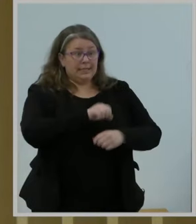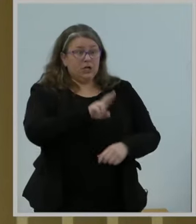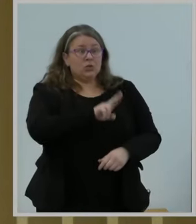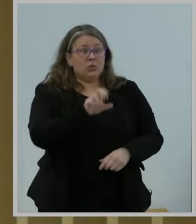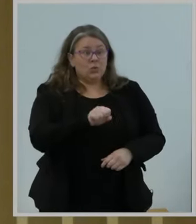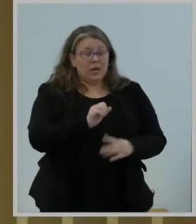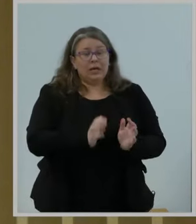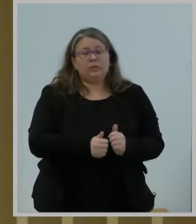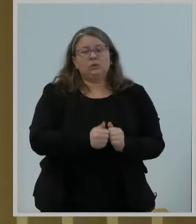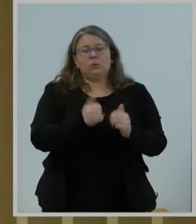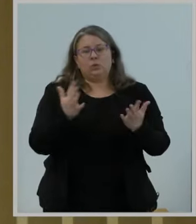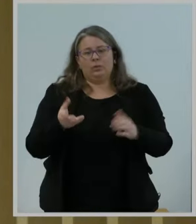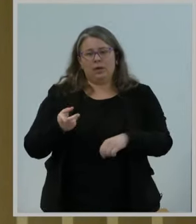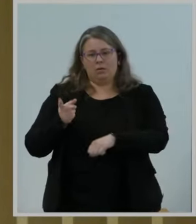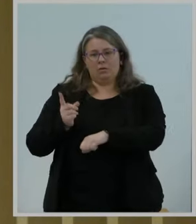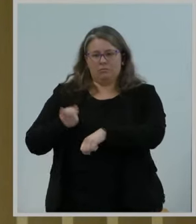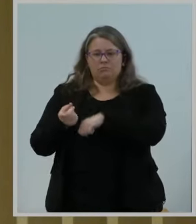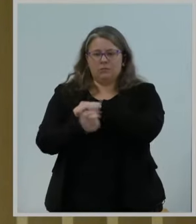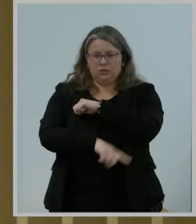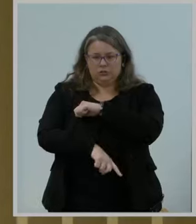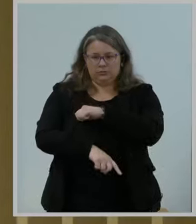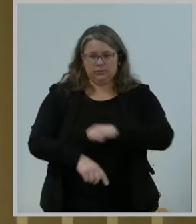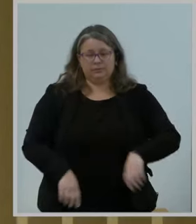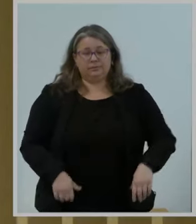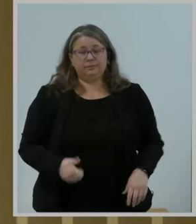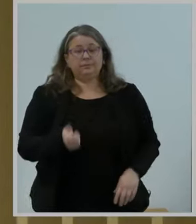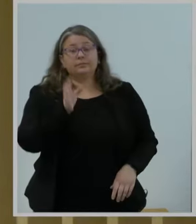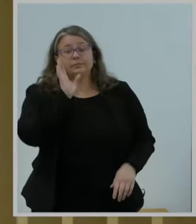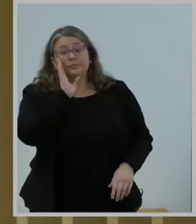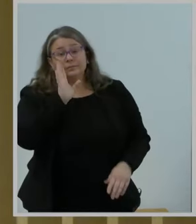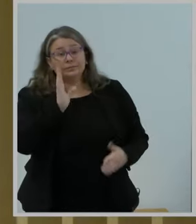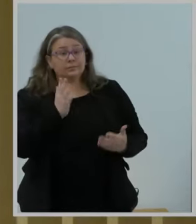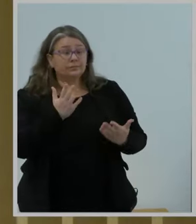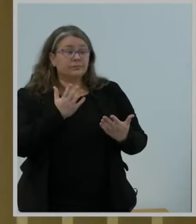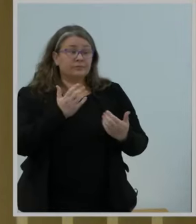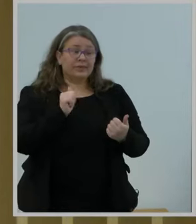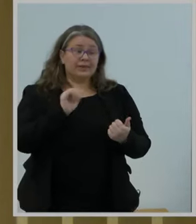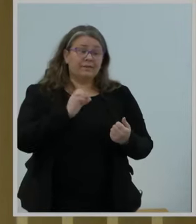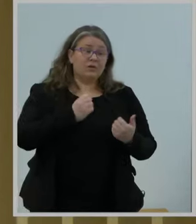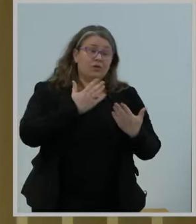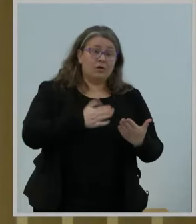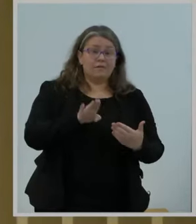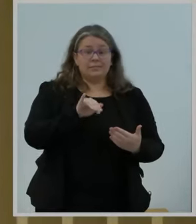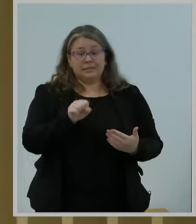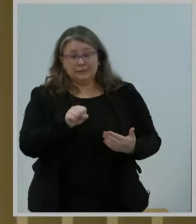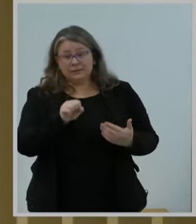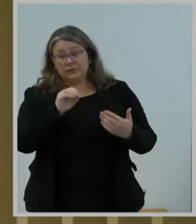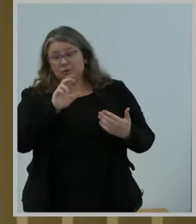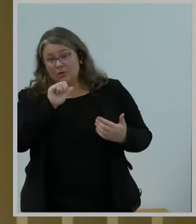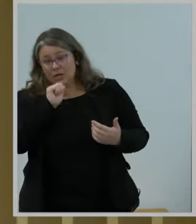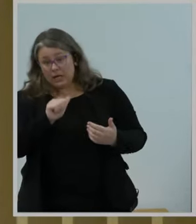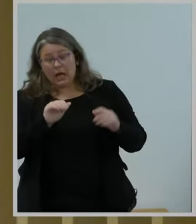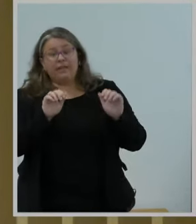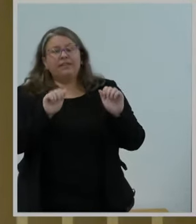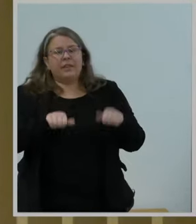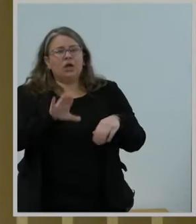Whether or not they offered BIS, they could be interconnecting with our networks and gaining access to